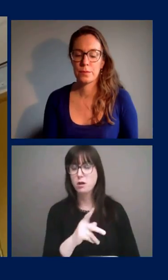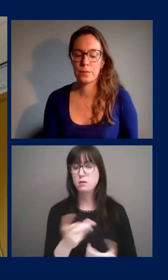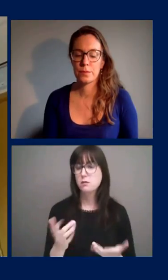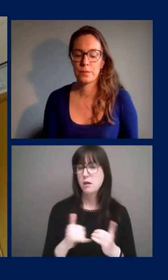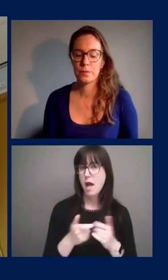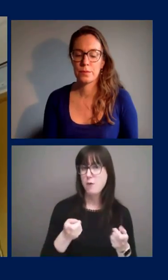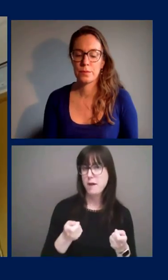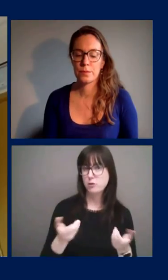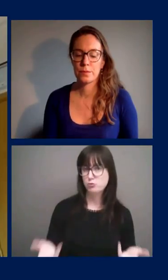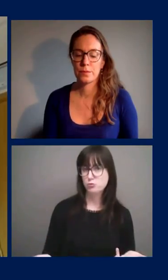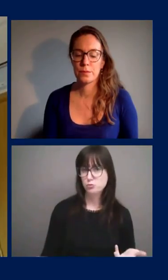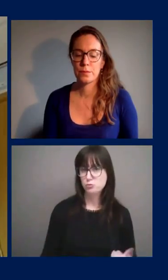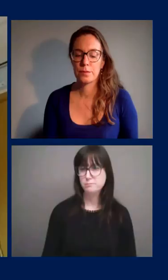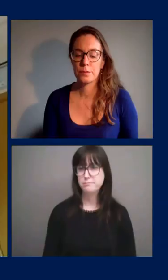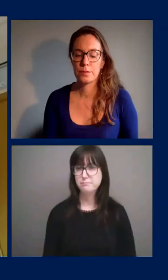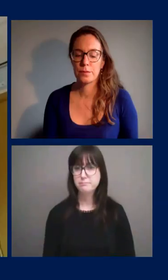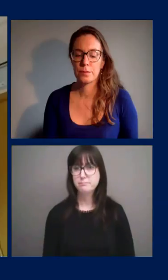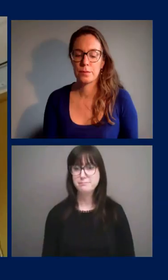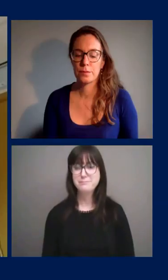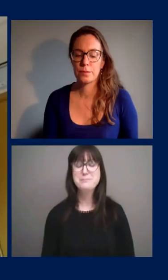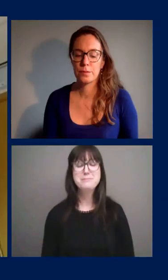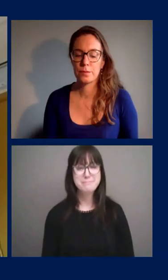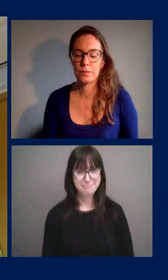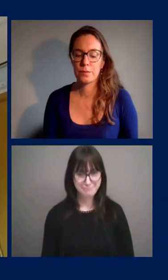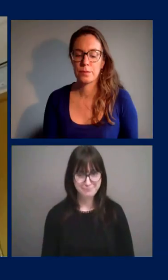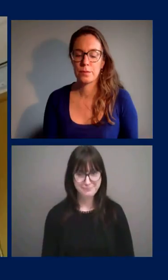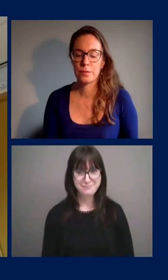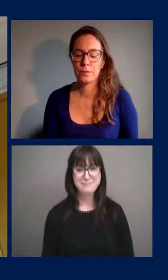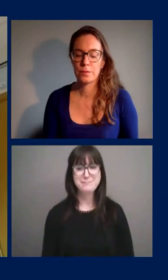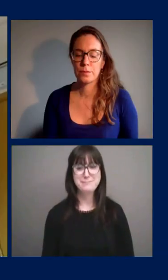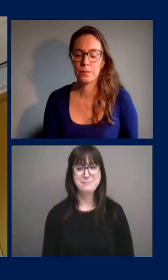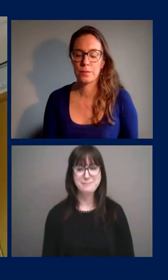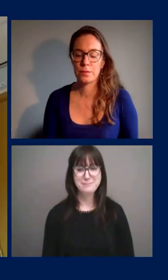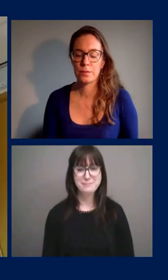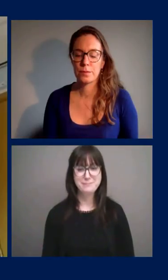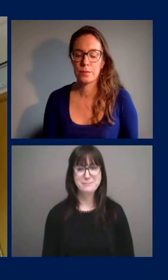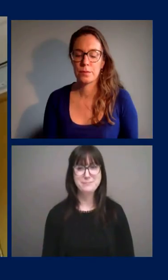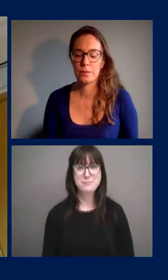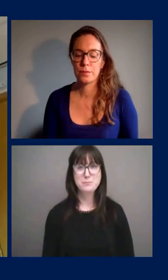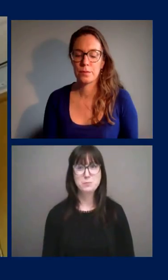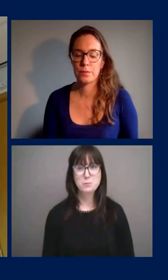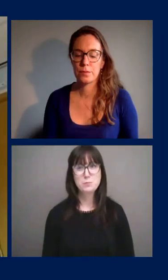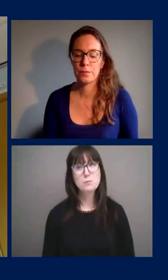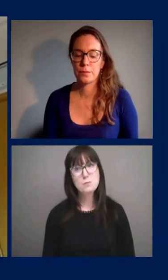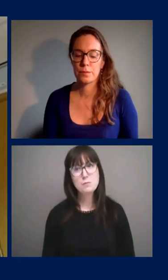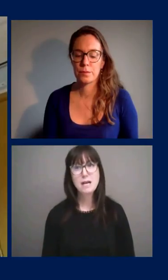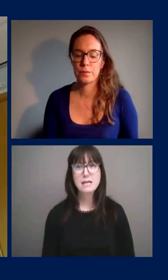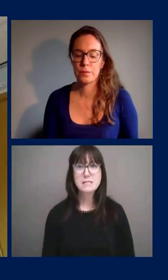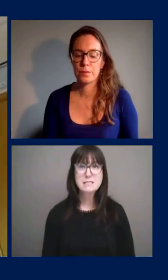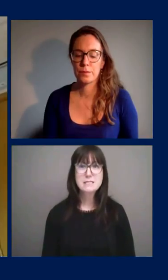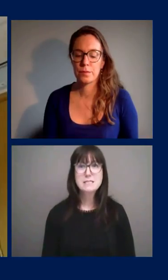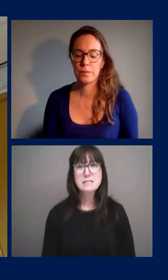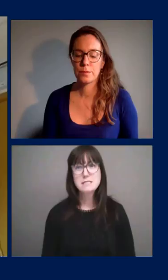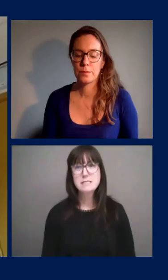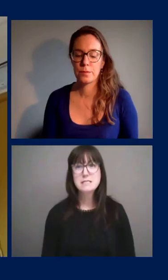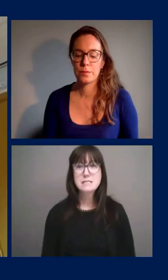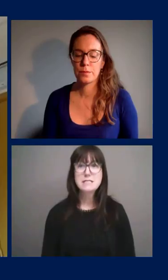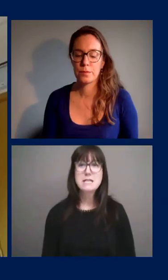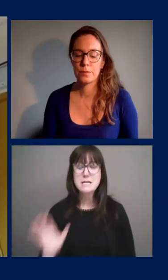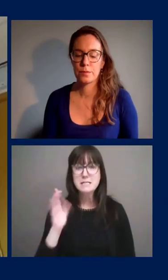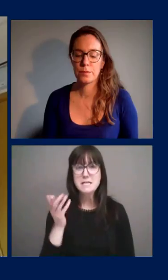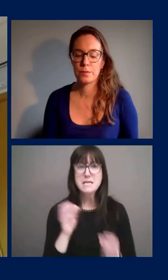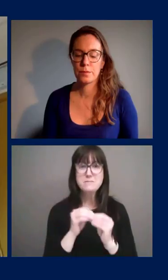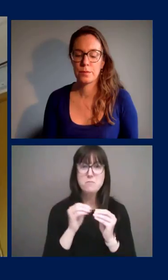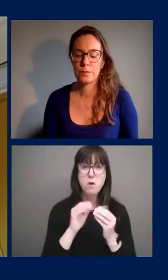thank you getting into uh territory here that is really more of the city of ottawa